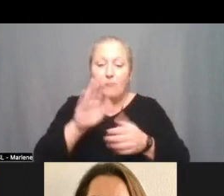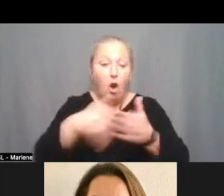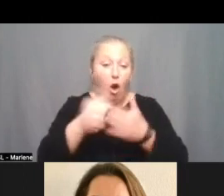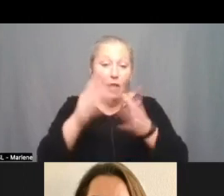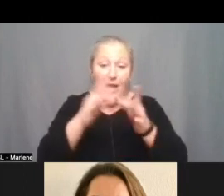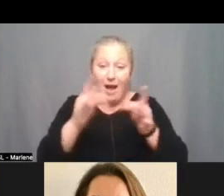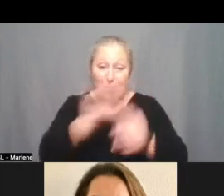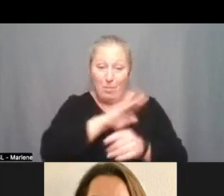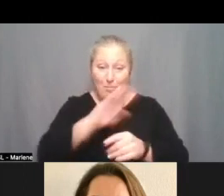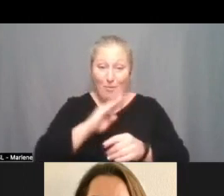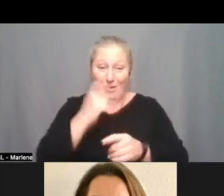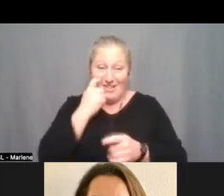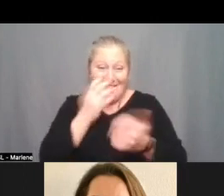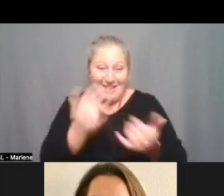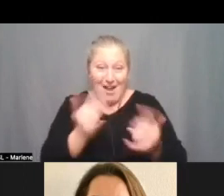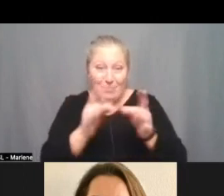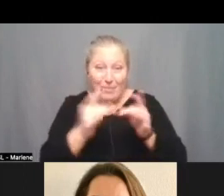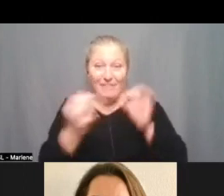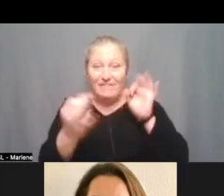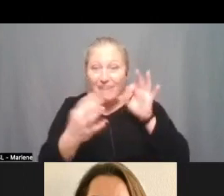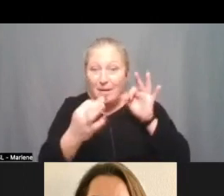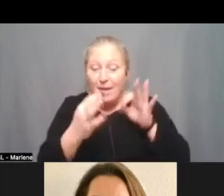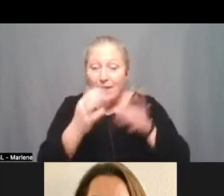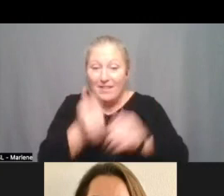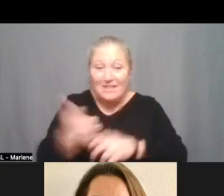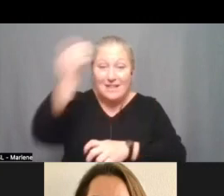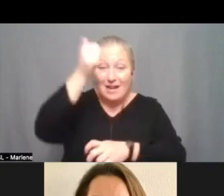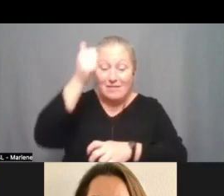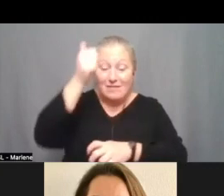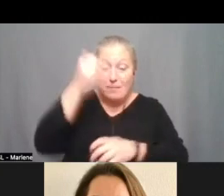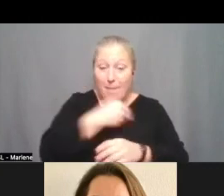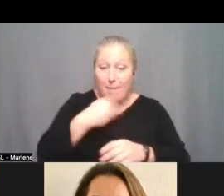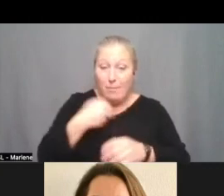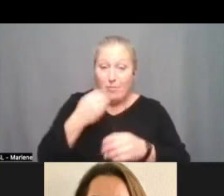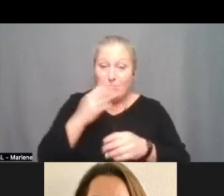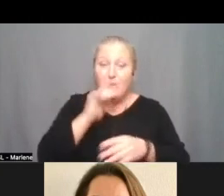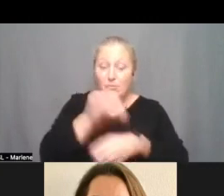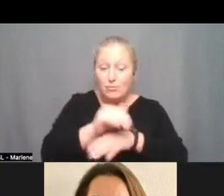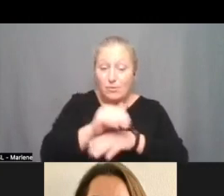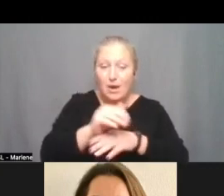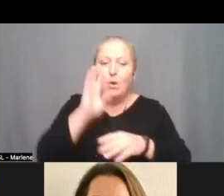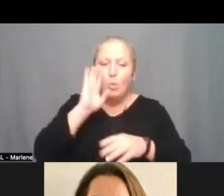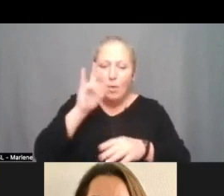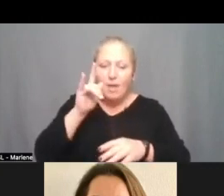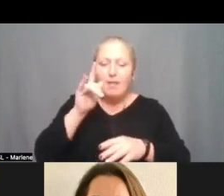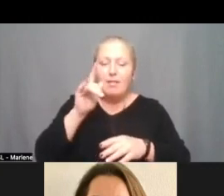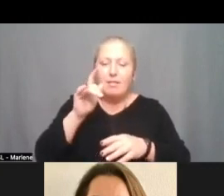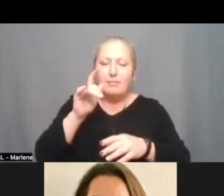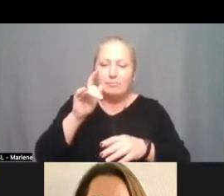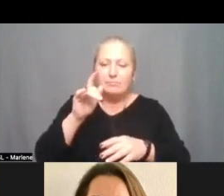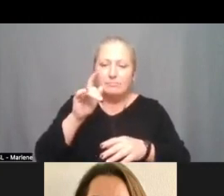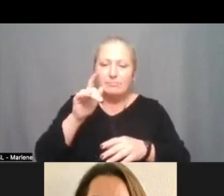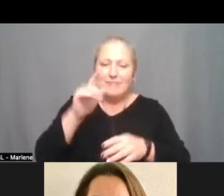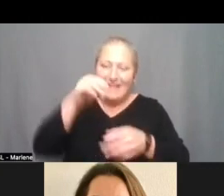making this evening and and the feedback that our executive cabinet members are making tonight is going to end up in that strategic planning